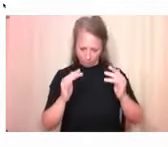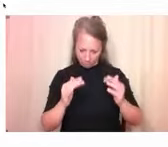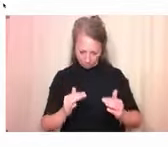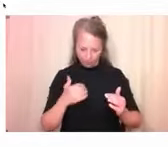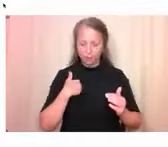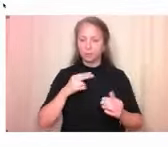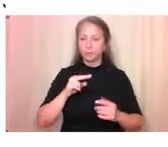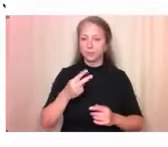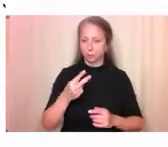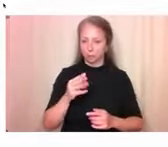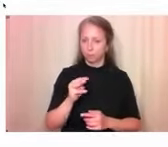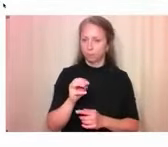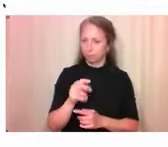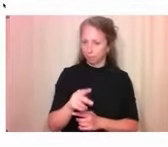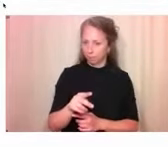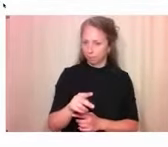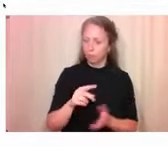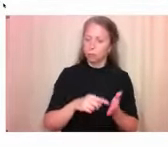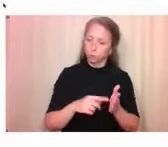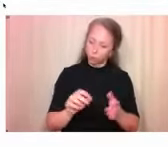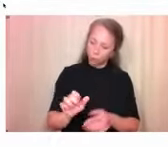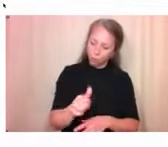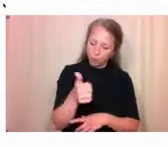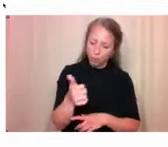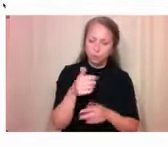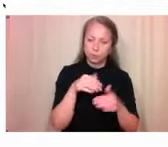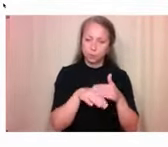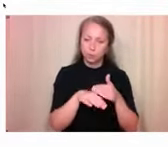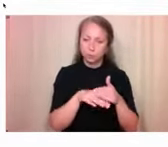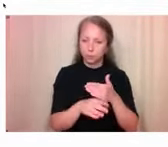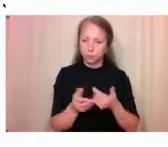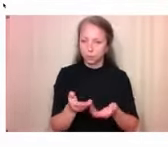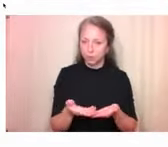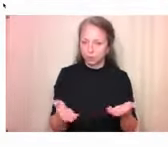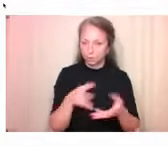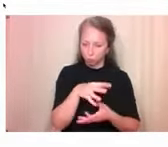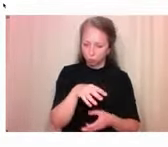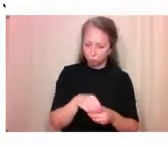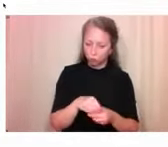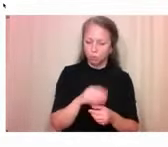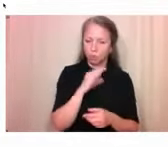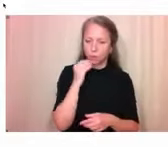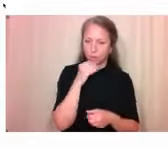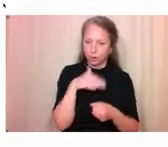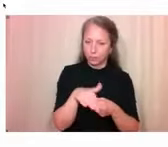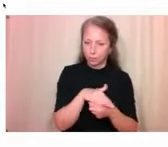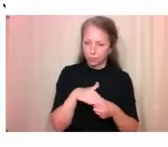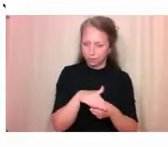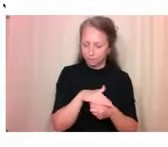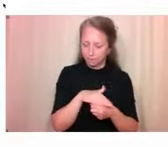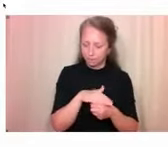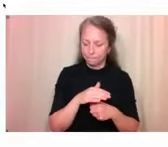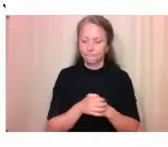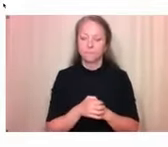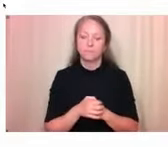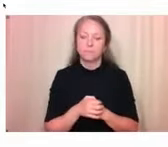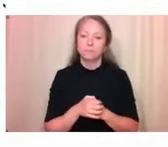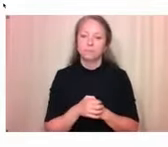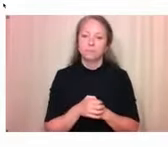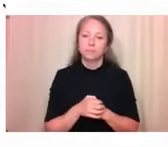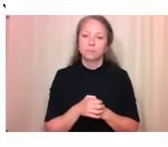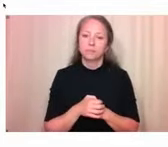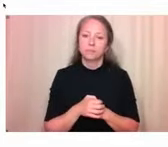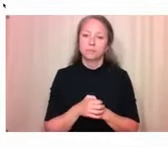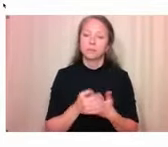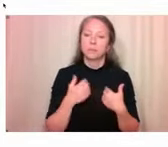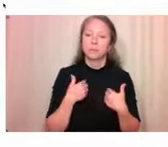shows other accessibility features in HRM. So you can navigate to it through the more accessibility information tab as well.